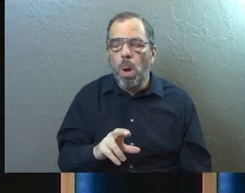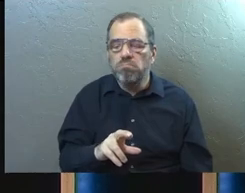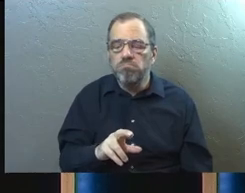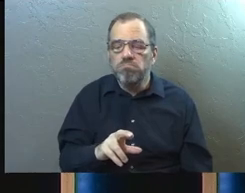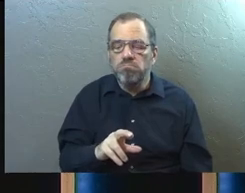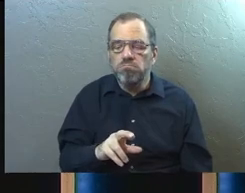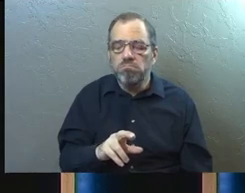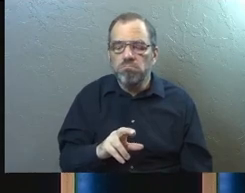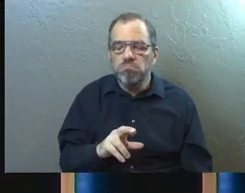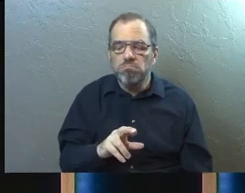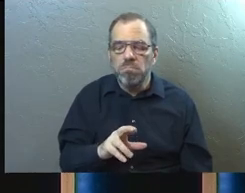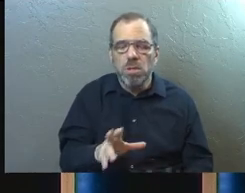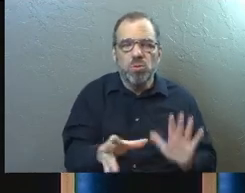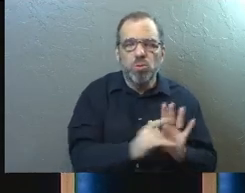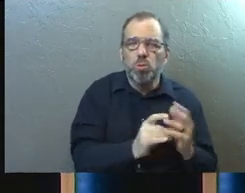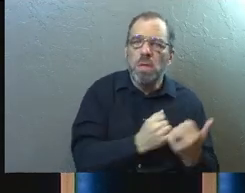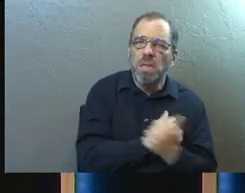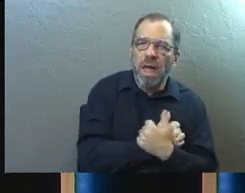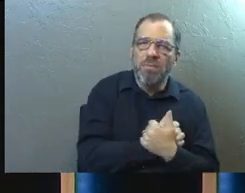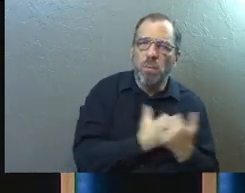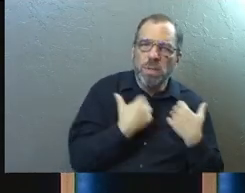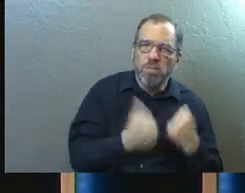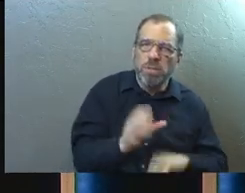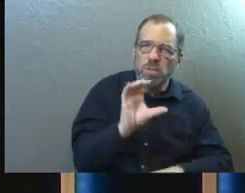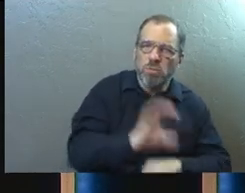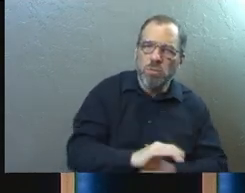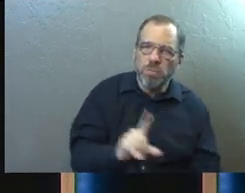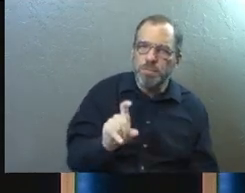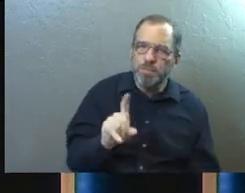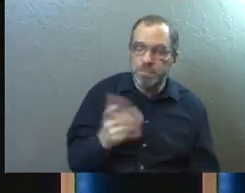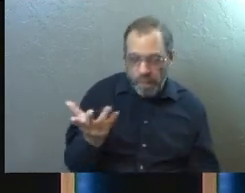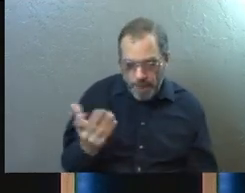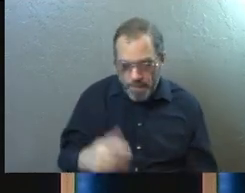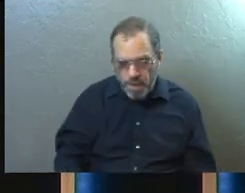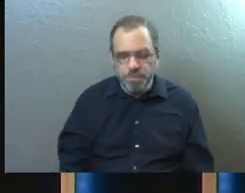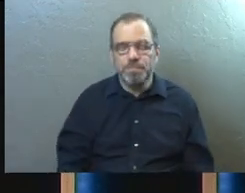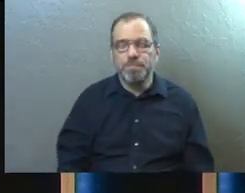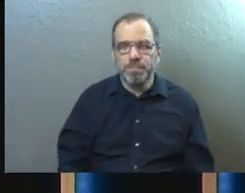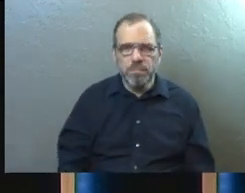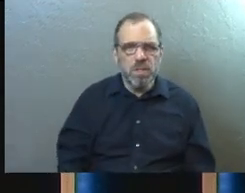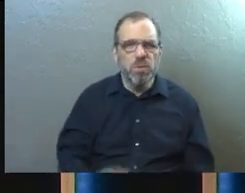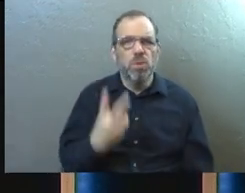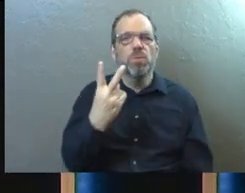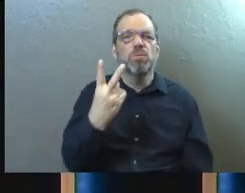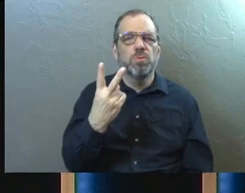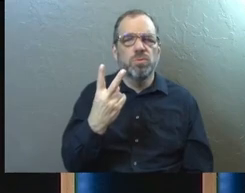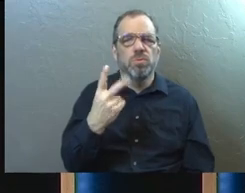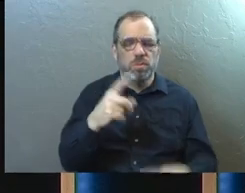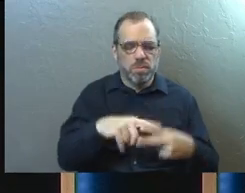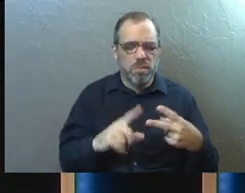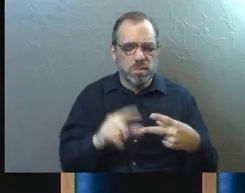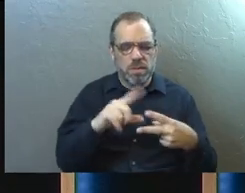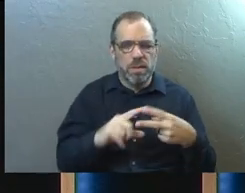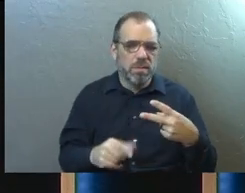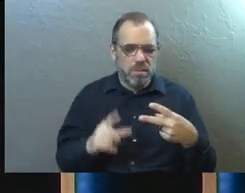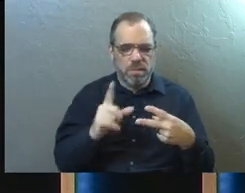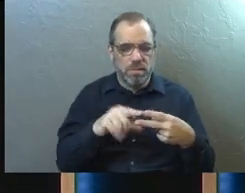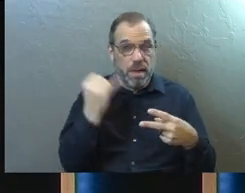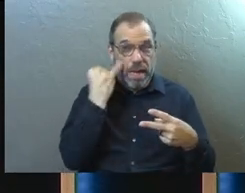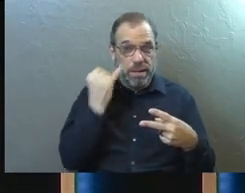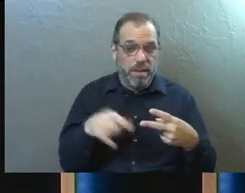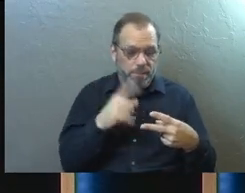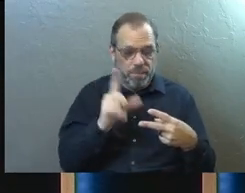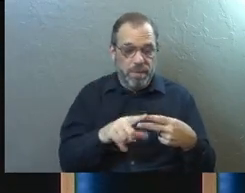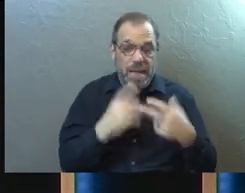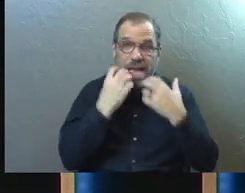choose love, which strengthens the church? So two ideas that I want us to kind of land the plane on. The first idea is just